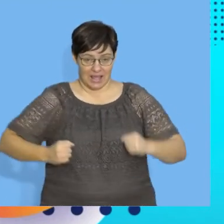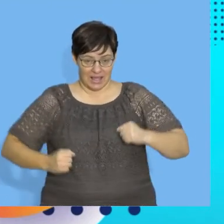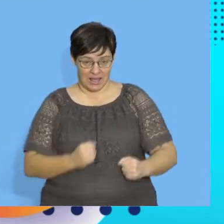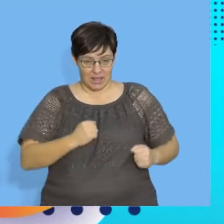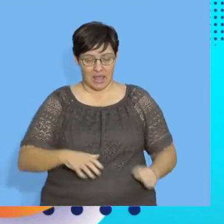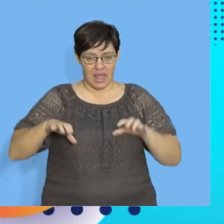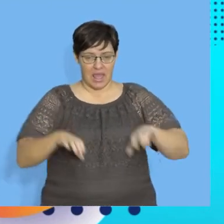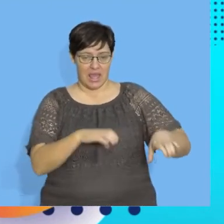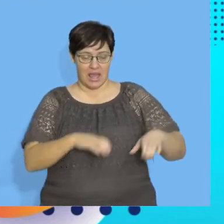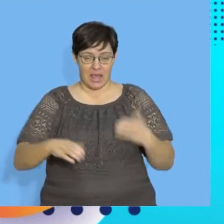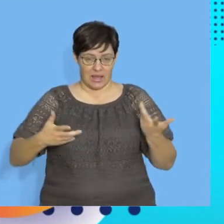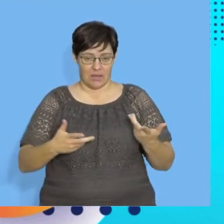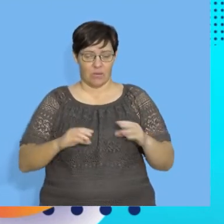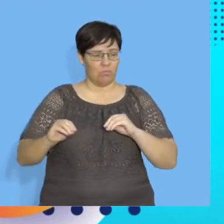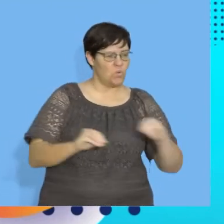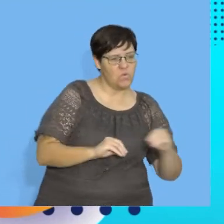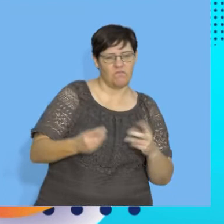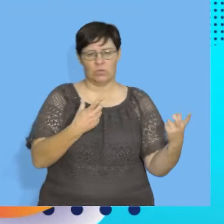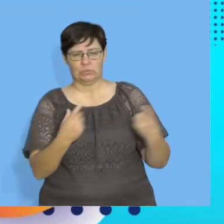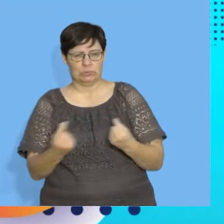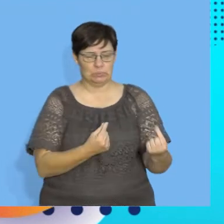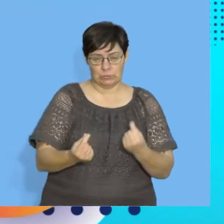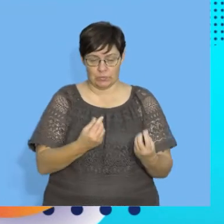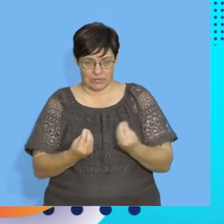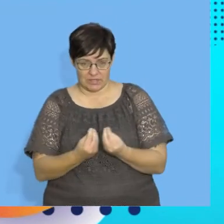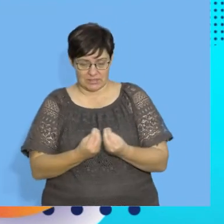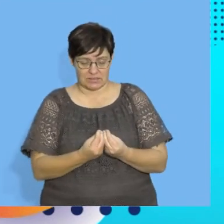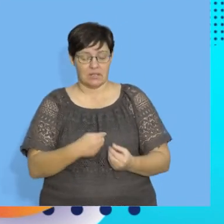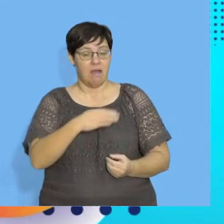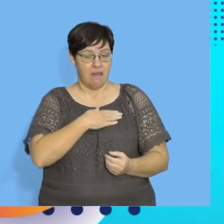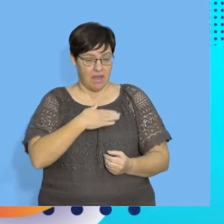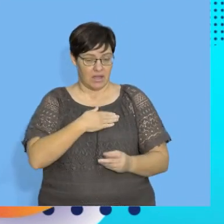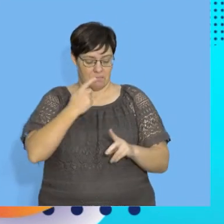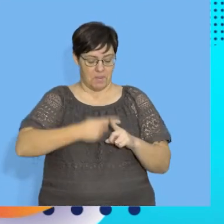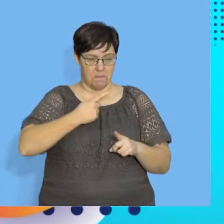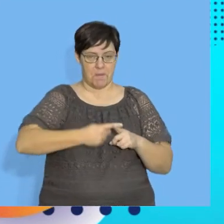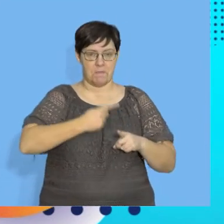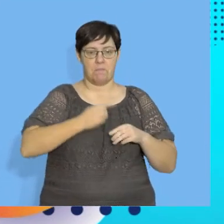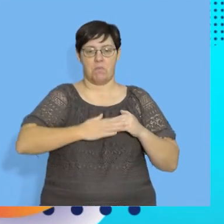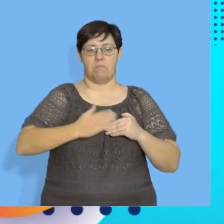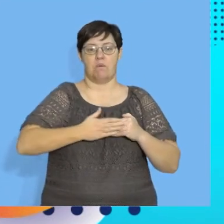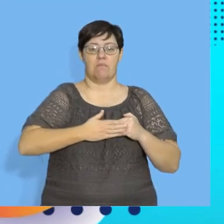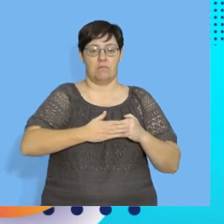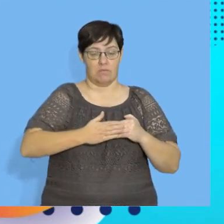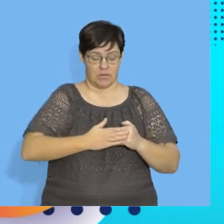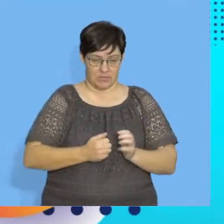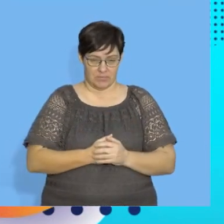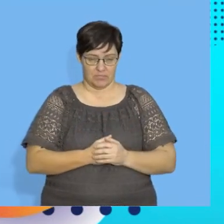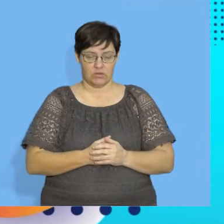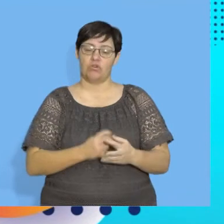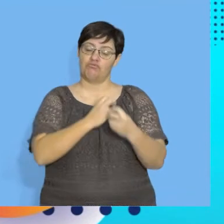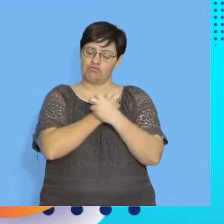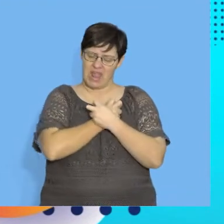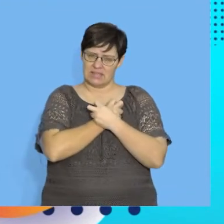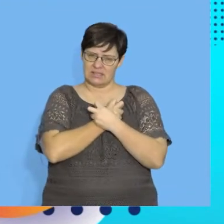or something of that nature or moving or exercising, then the heart rate increases. Okay. So the resting heart